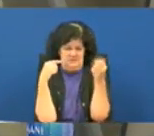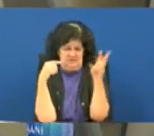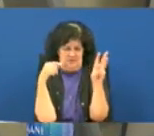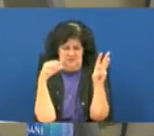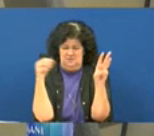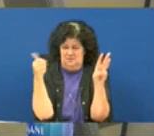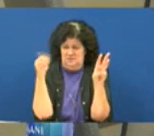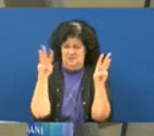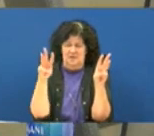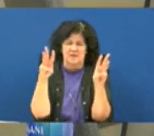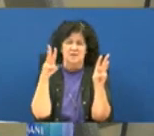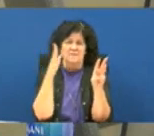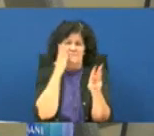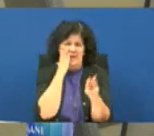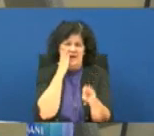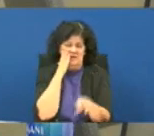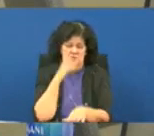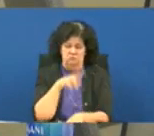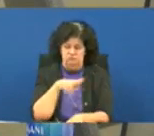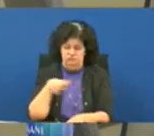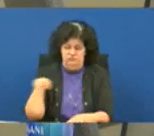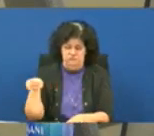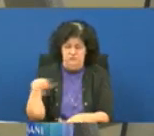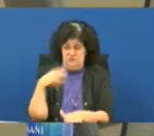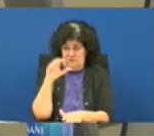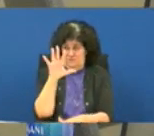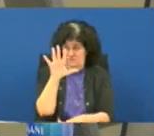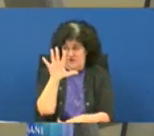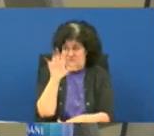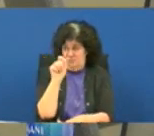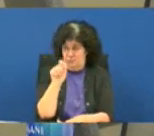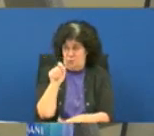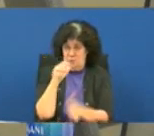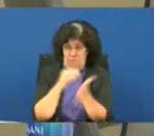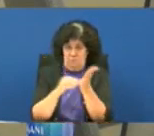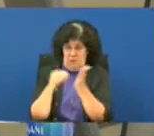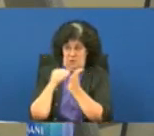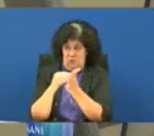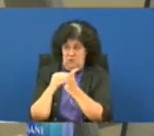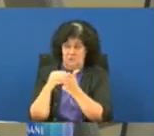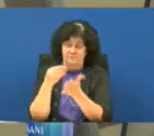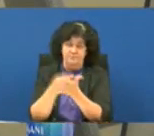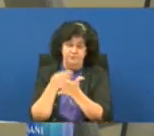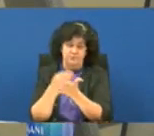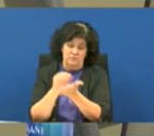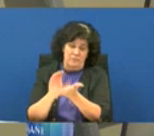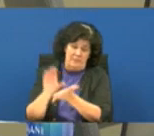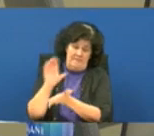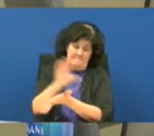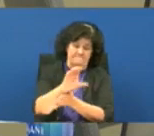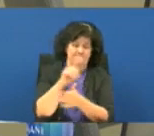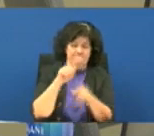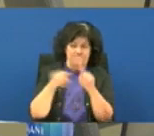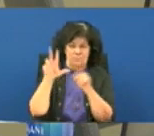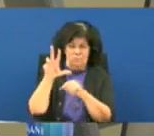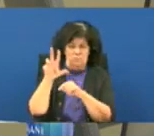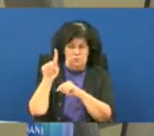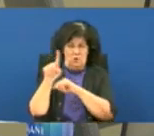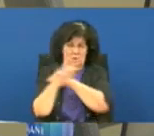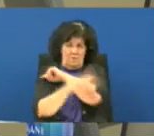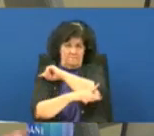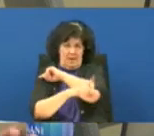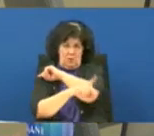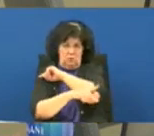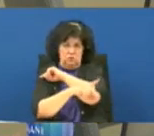so so it's about five point whatever million that go towards that on an annual basis but we have 31 parishes that are being